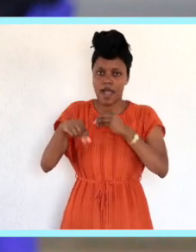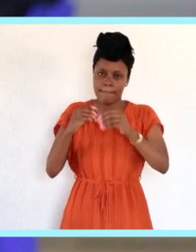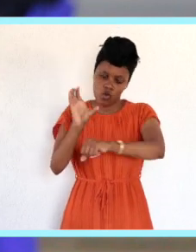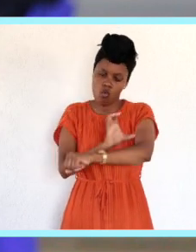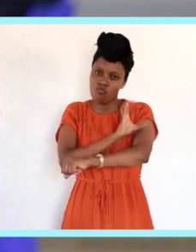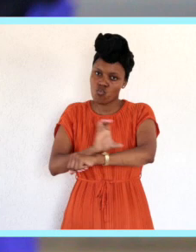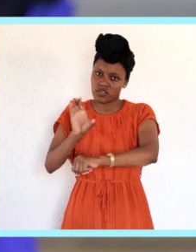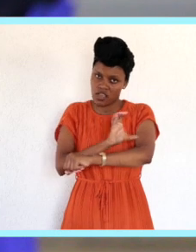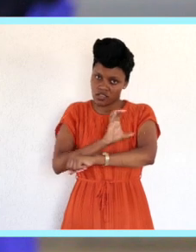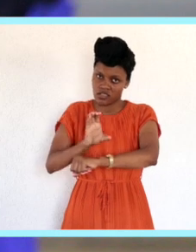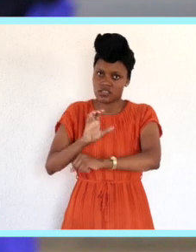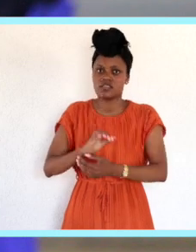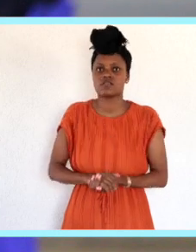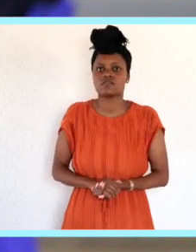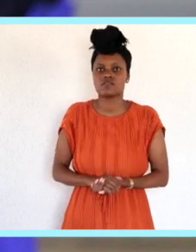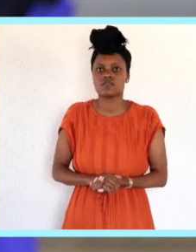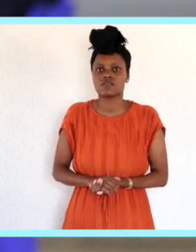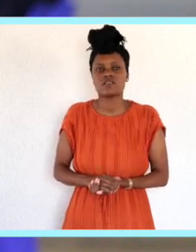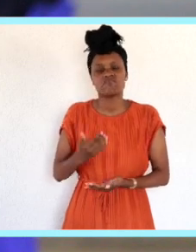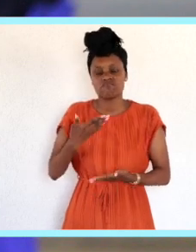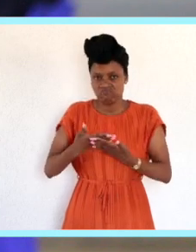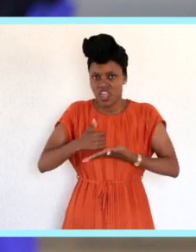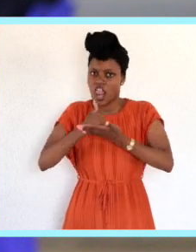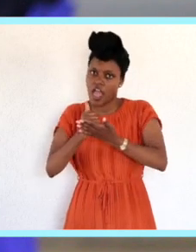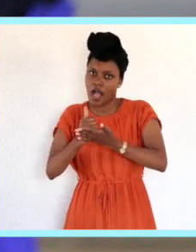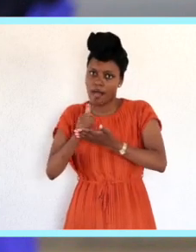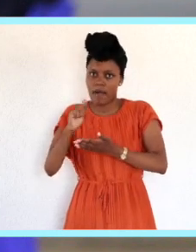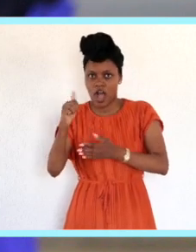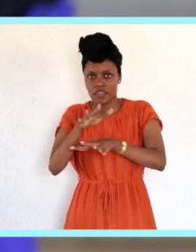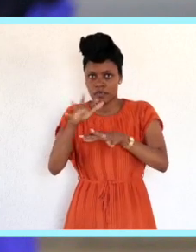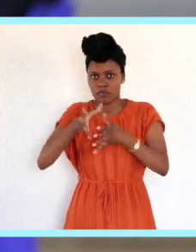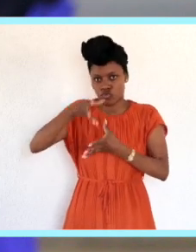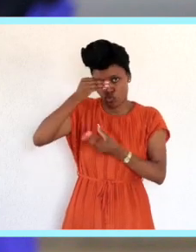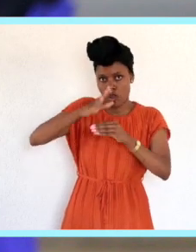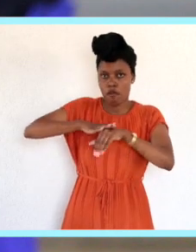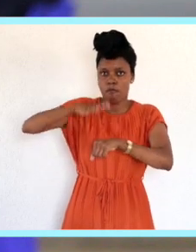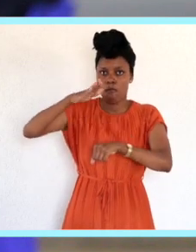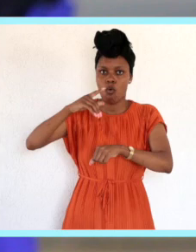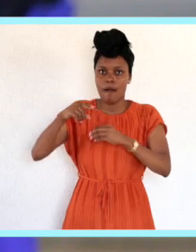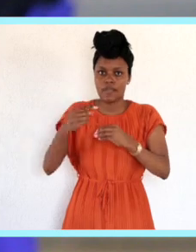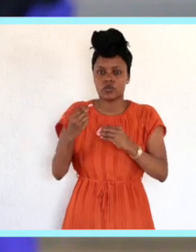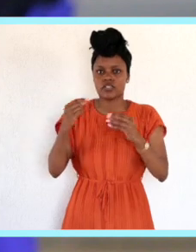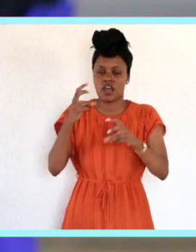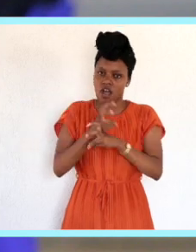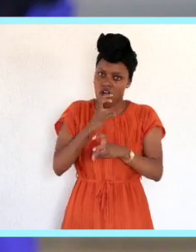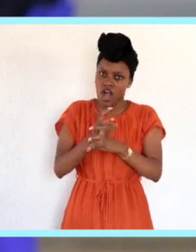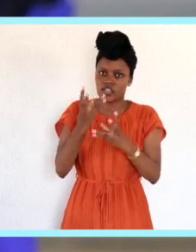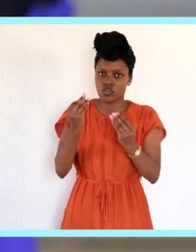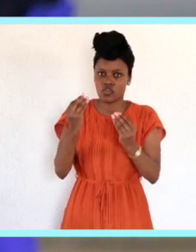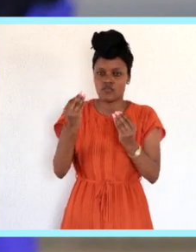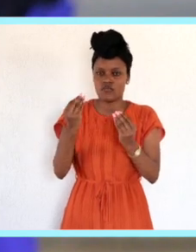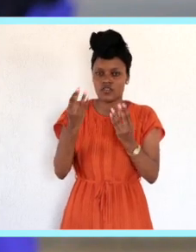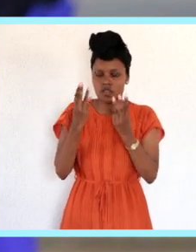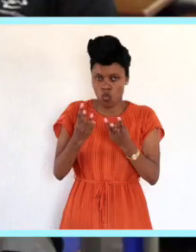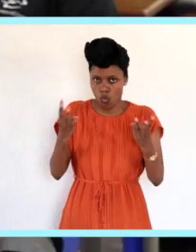you learn a lot about computers especially. And you can also like help other people to learn more about the hardware and the software